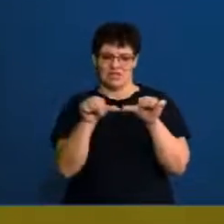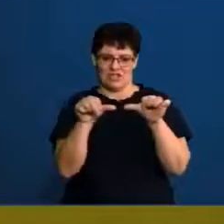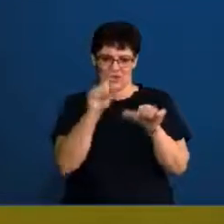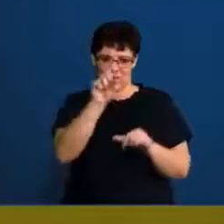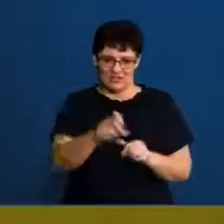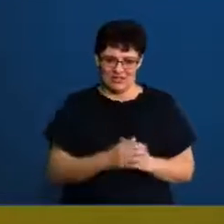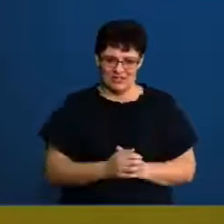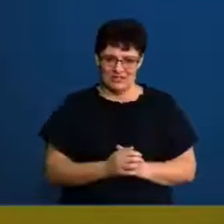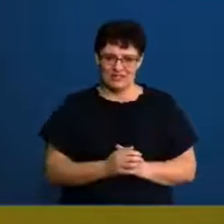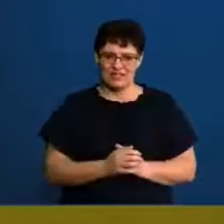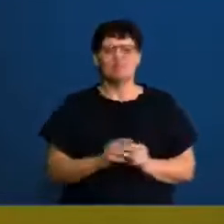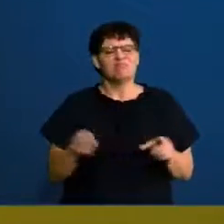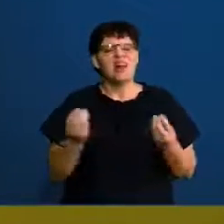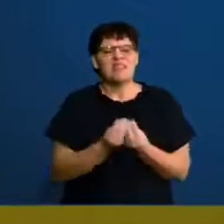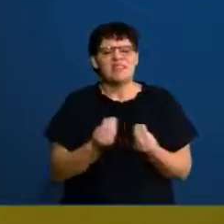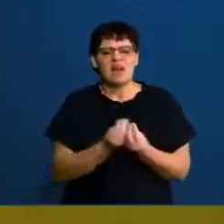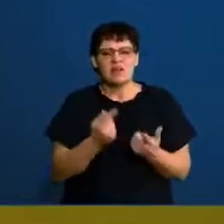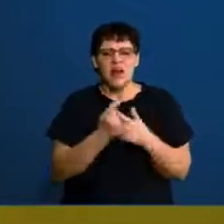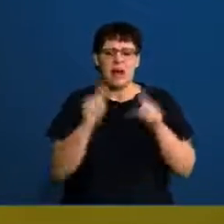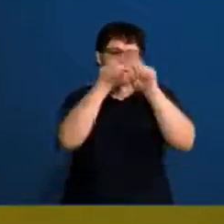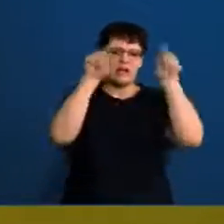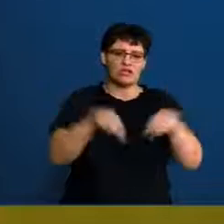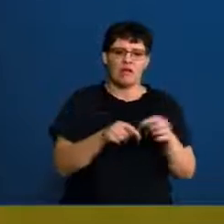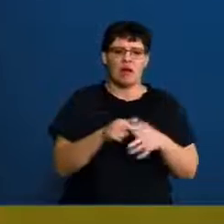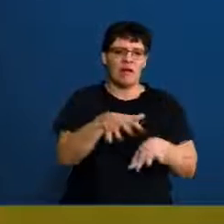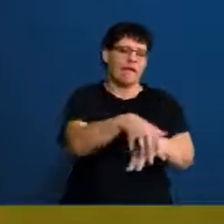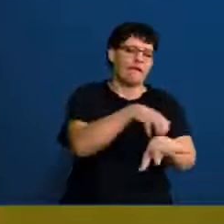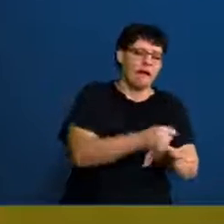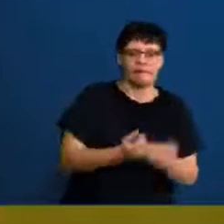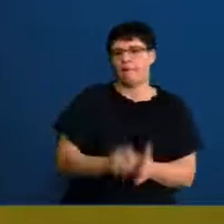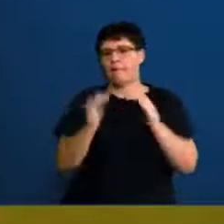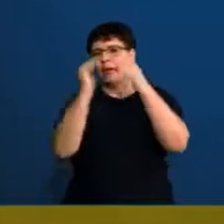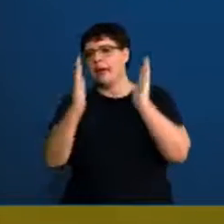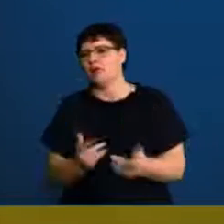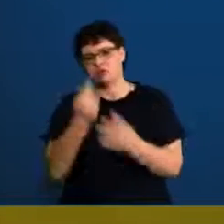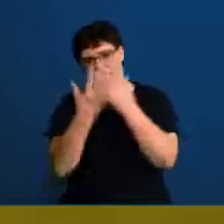question. These are the kind of things where you'll get pictures of like a garden or a house.